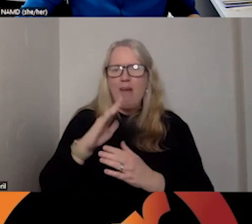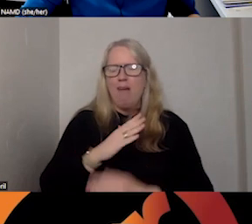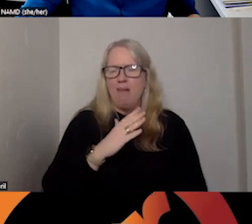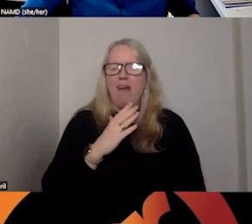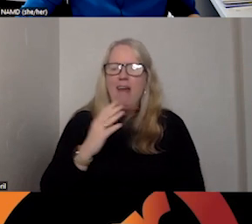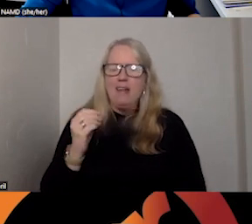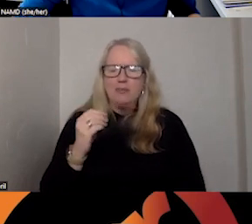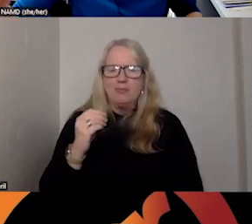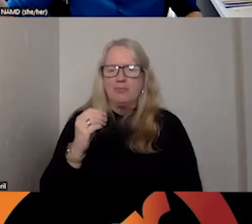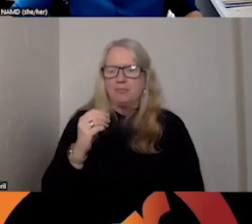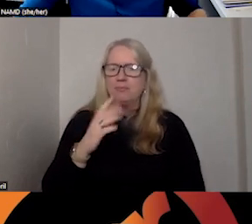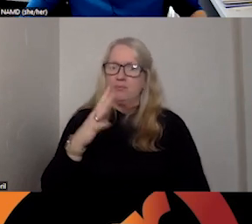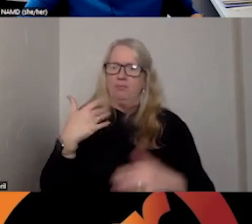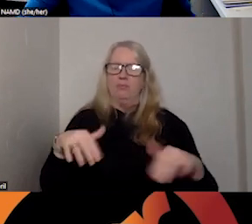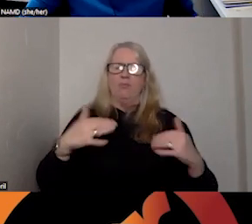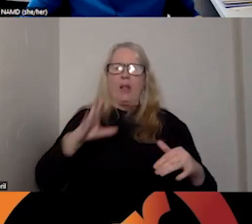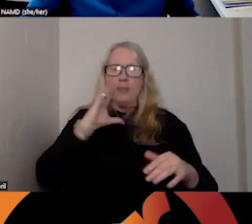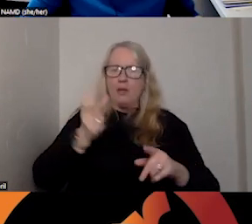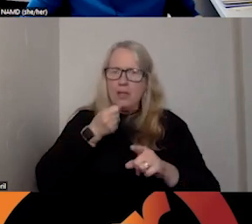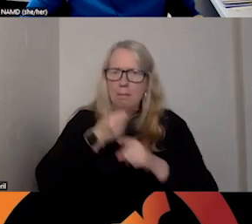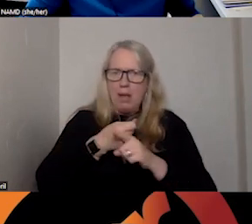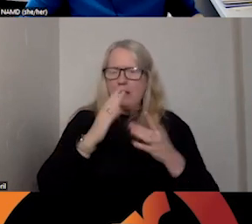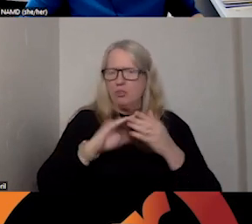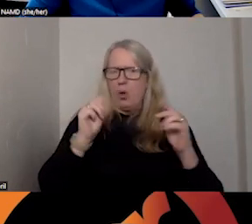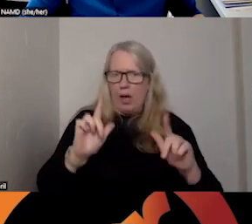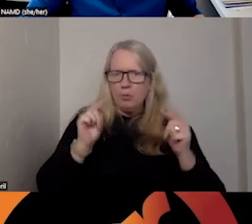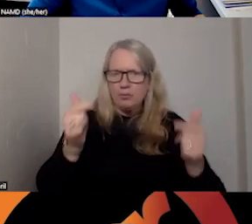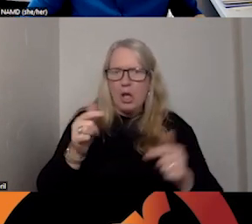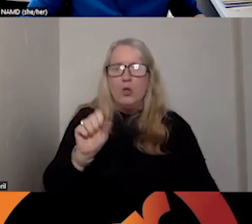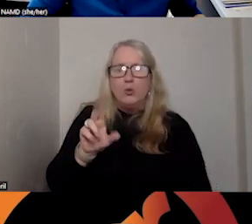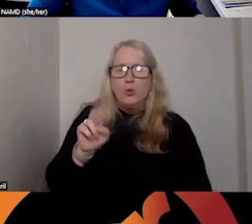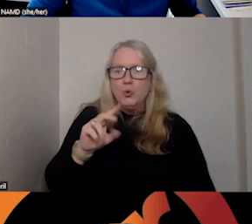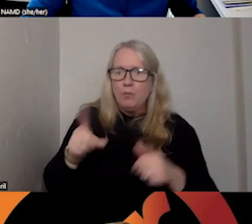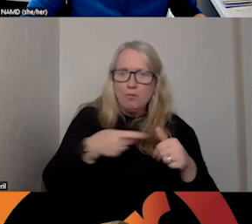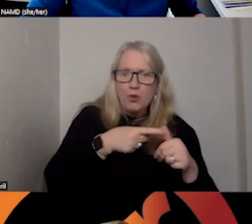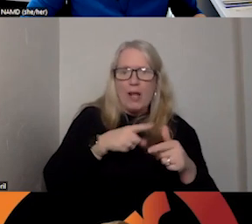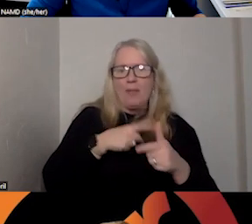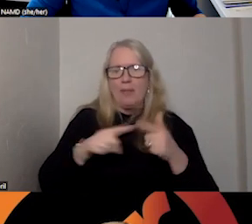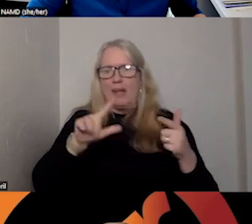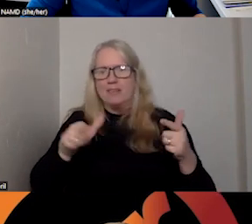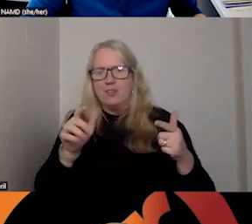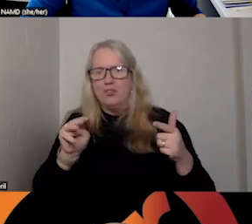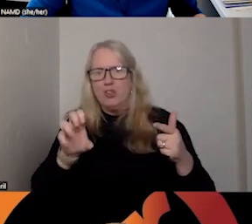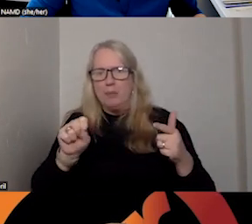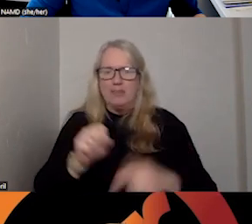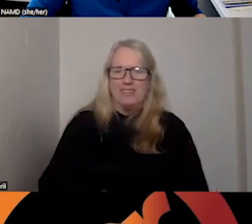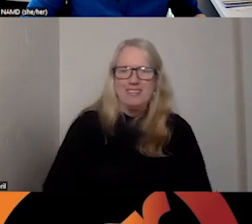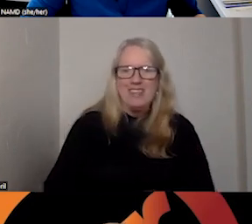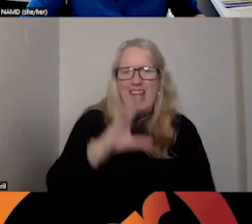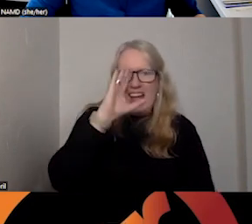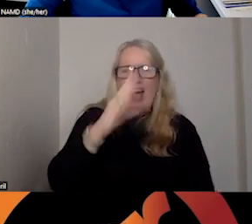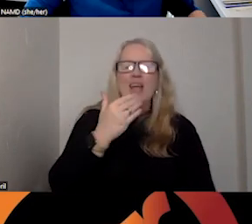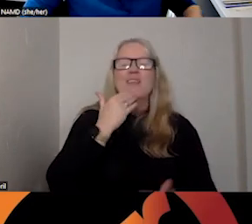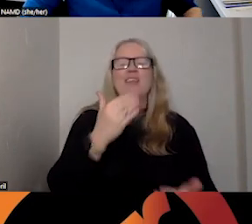impact it had on you. So I'll turn to Sue first and then to James. Great. Thanks